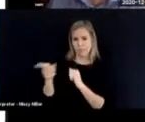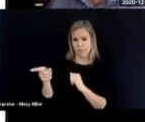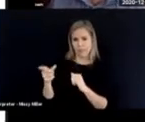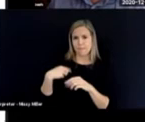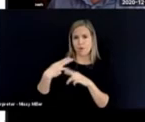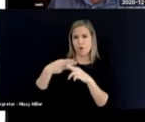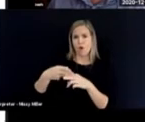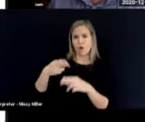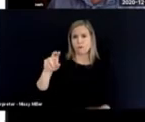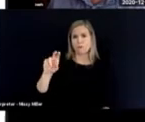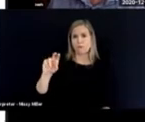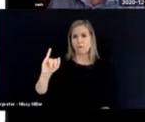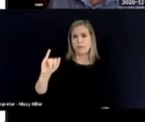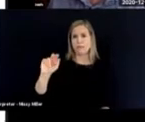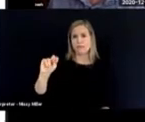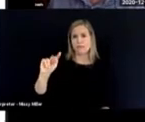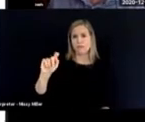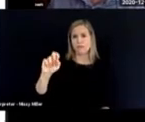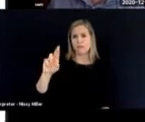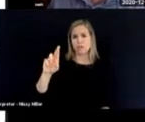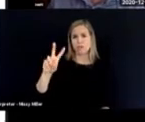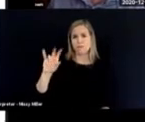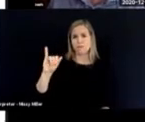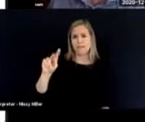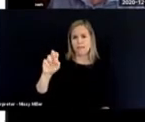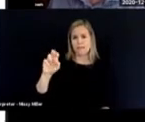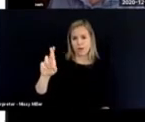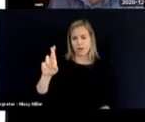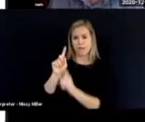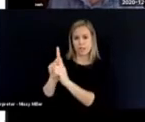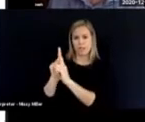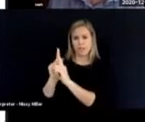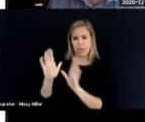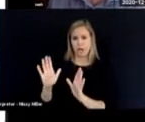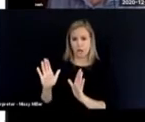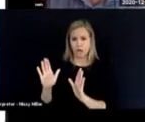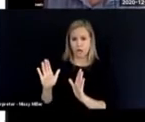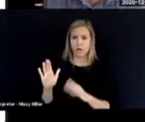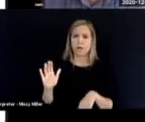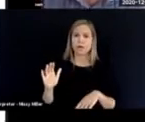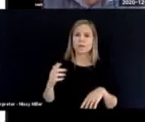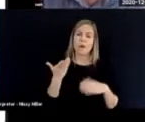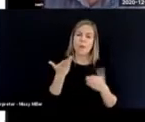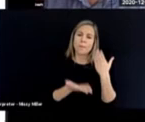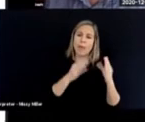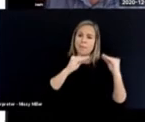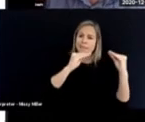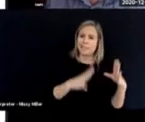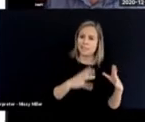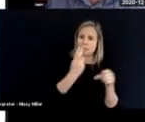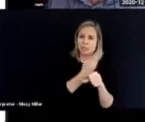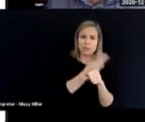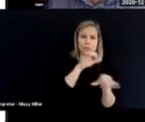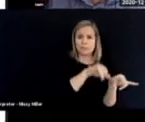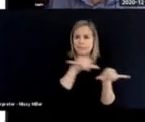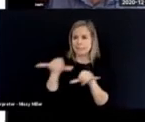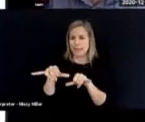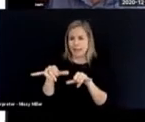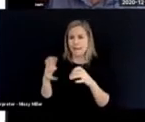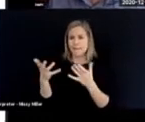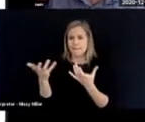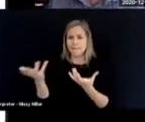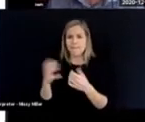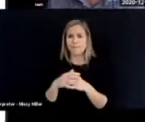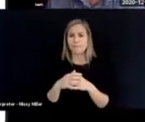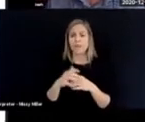using that training, as there are interveners. And I myself go to it, I wrote, I helped to write